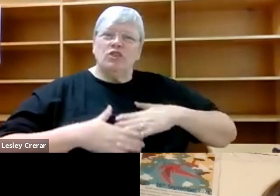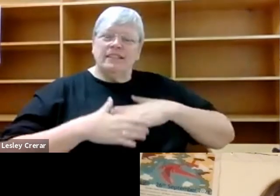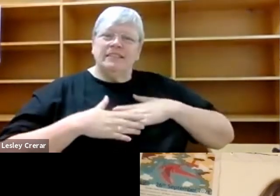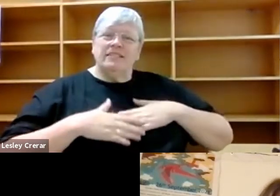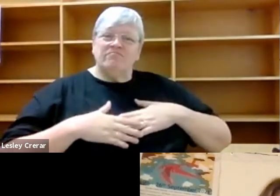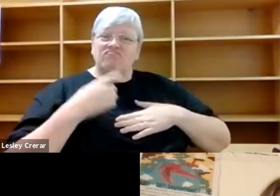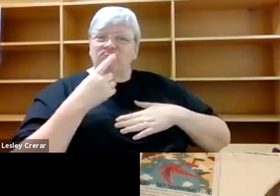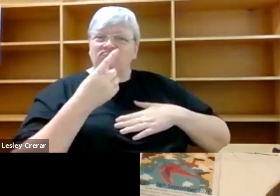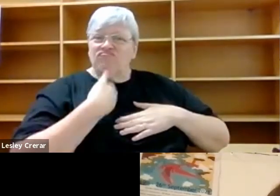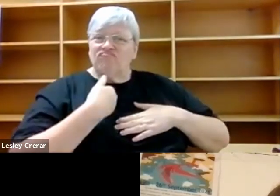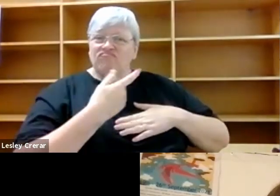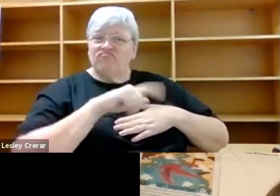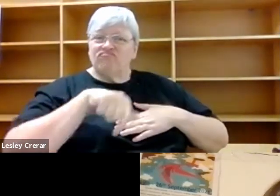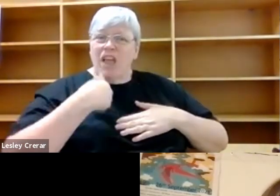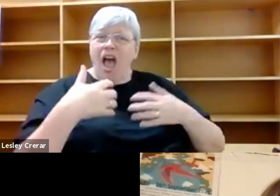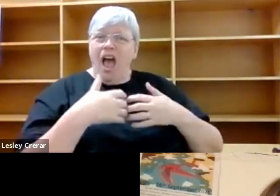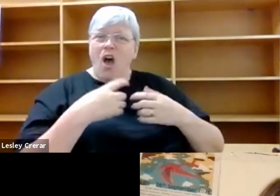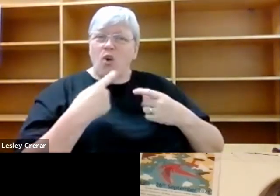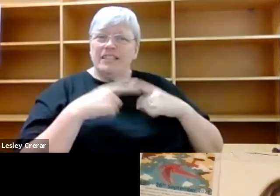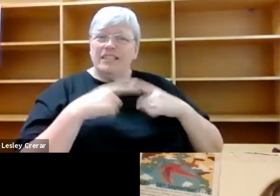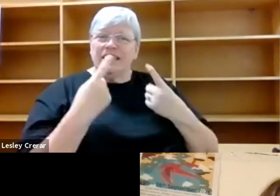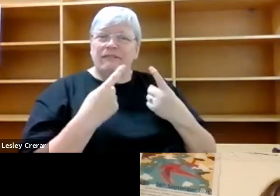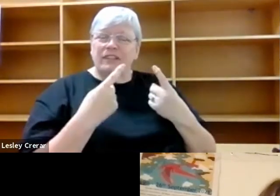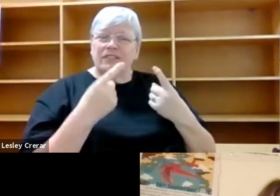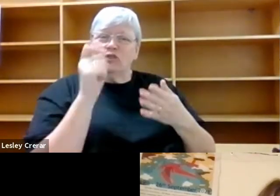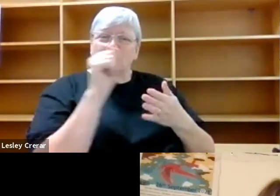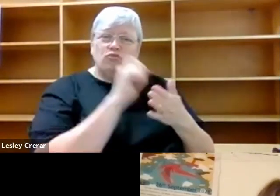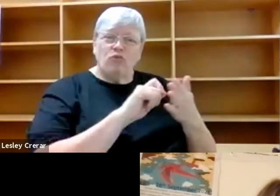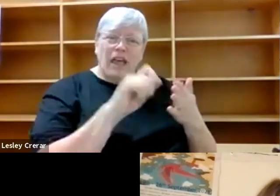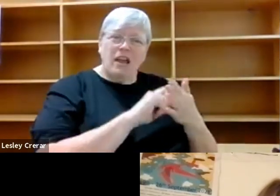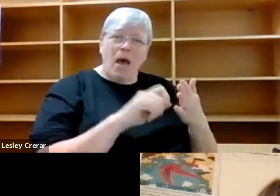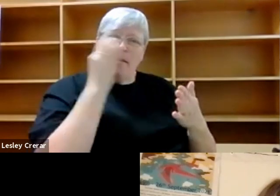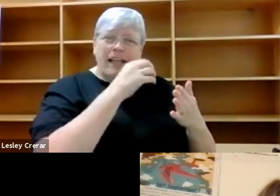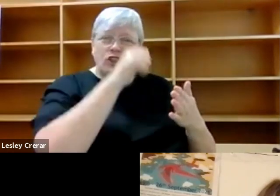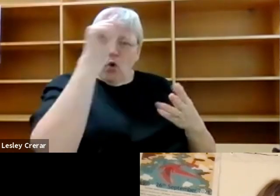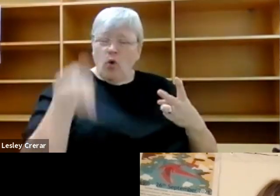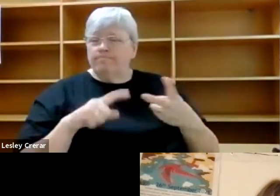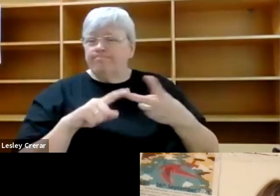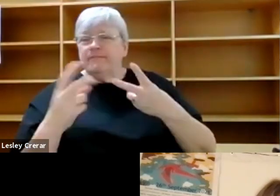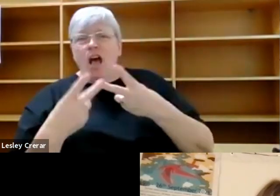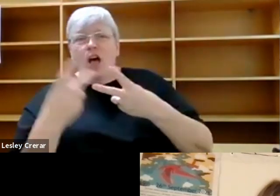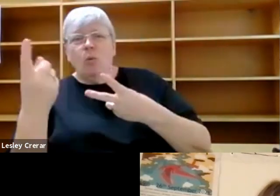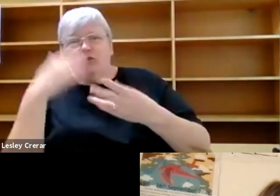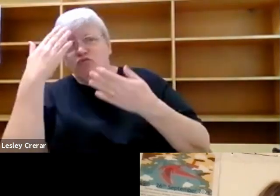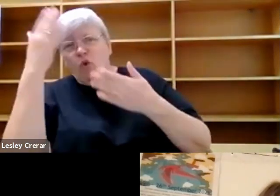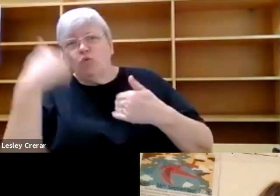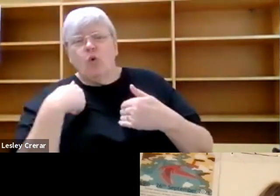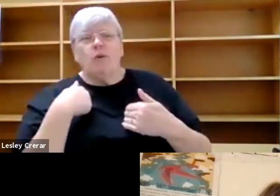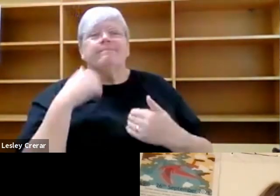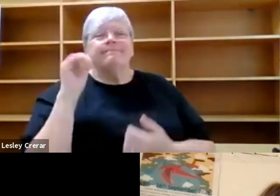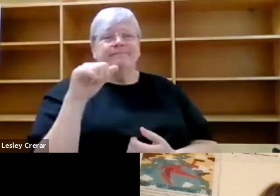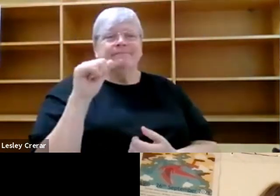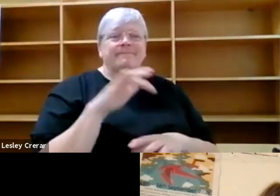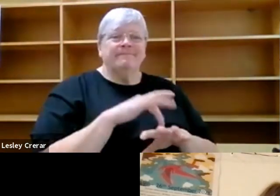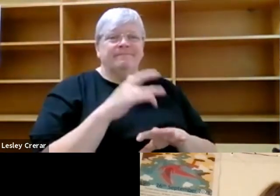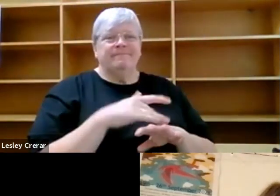in the way you approach writing about plants that you know and that you don't know. Yeah. I mean, I think it's, it's a delicate